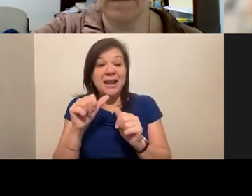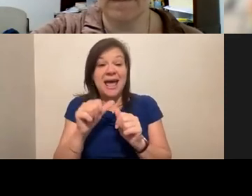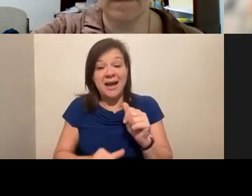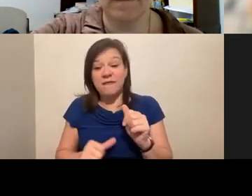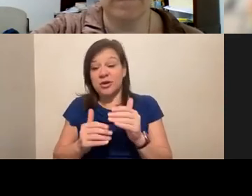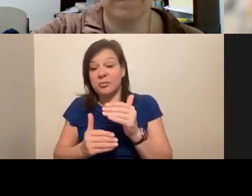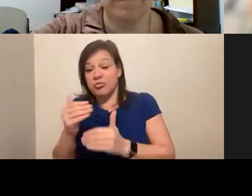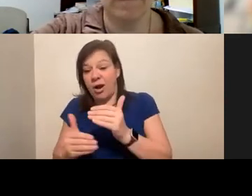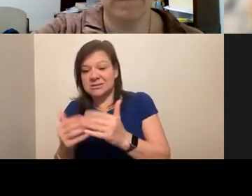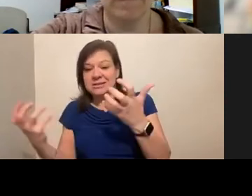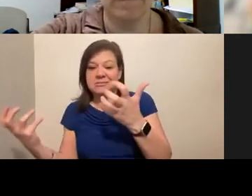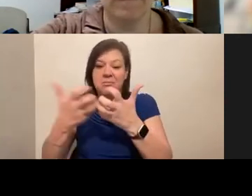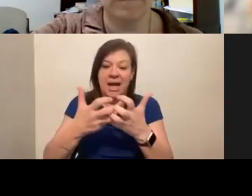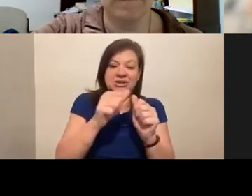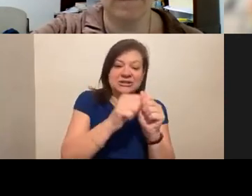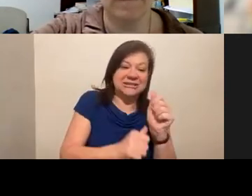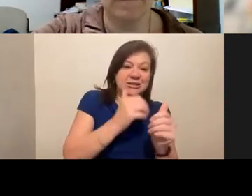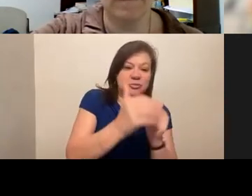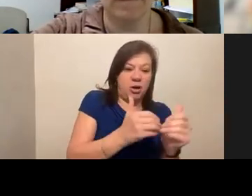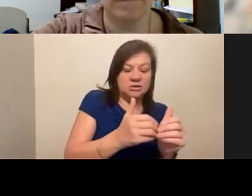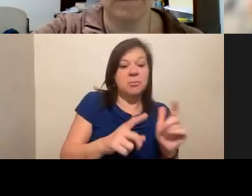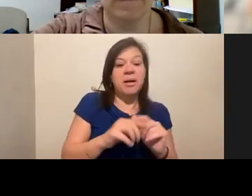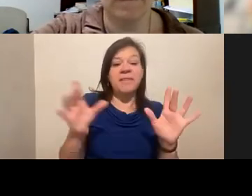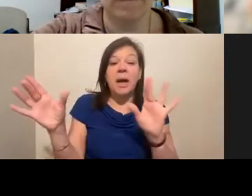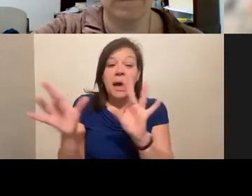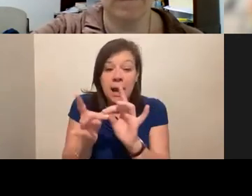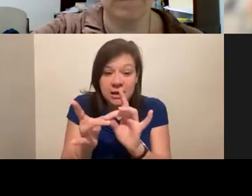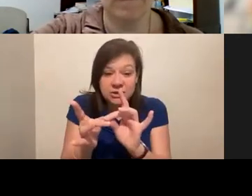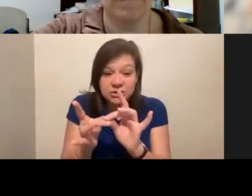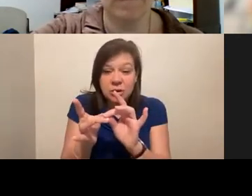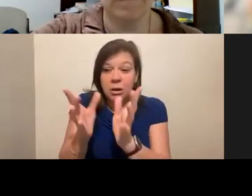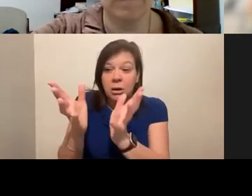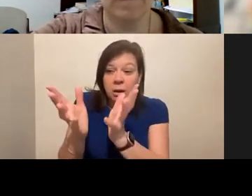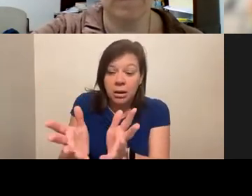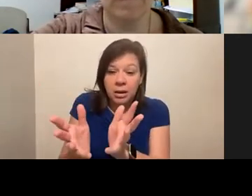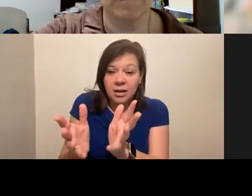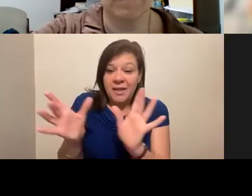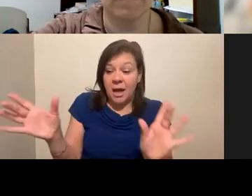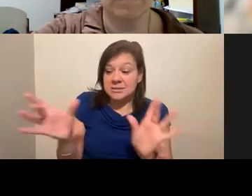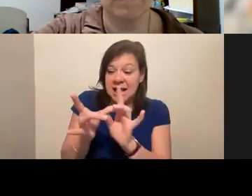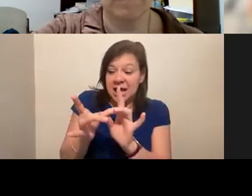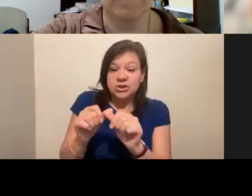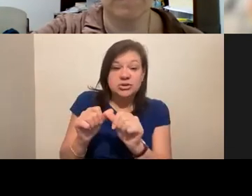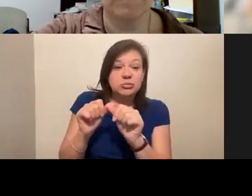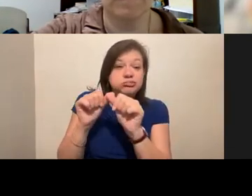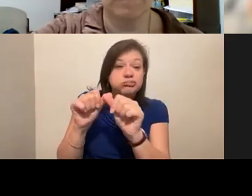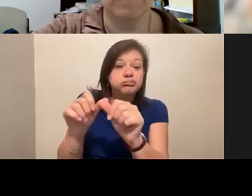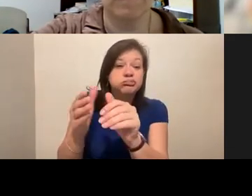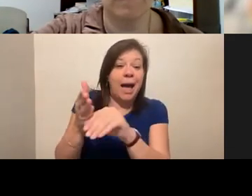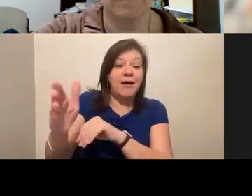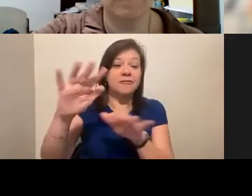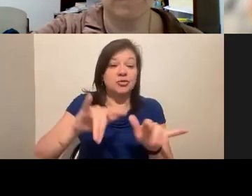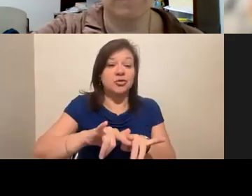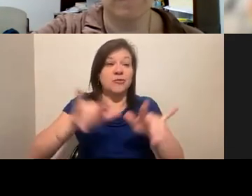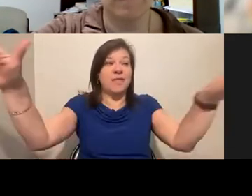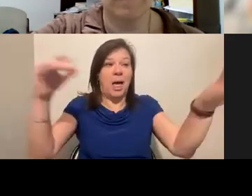every person, but the connections that we make that do continue after the conference, those quick